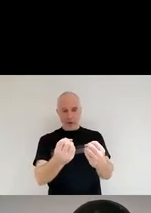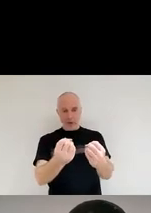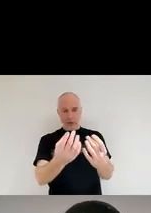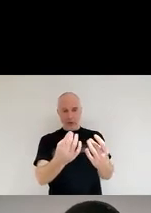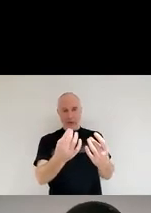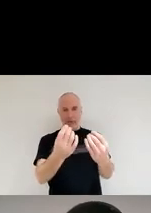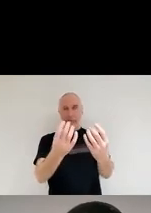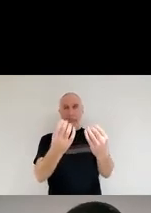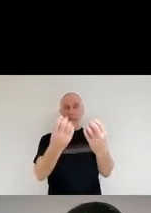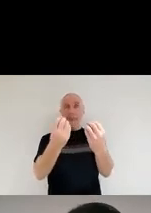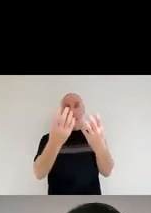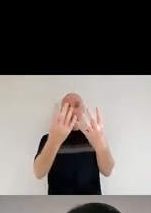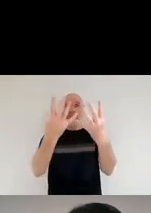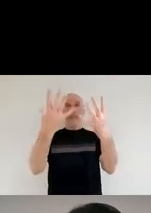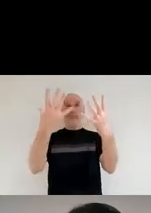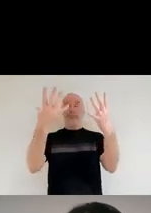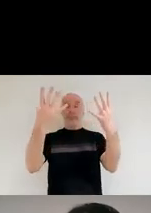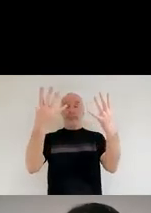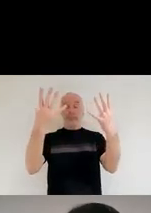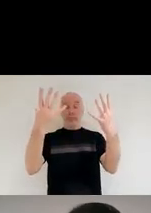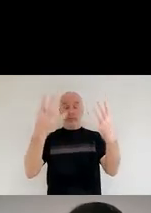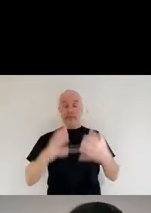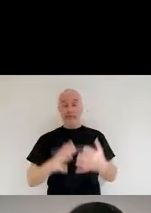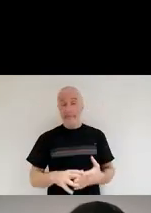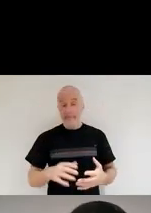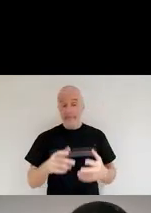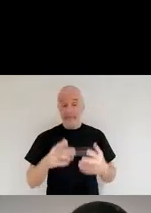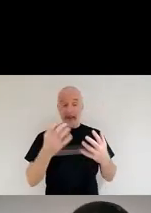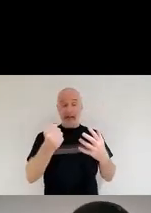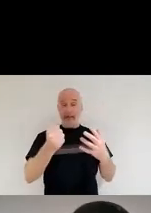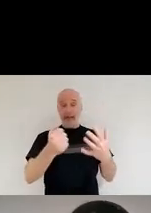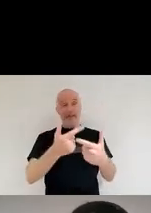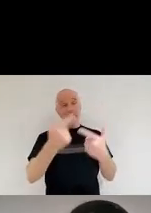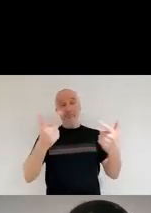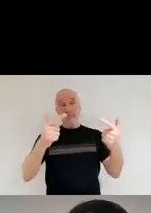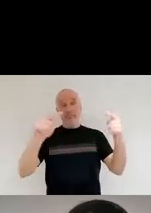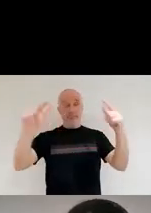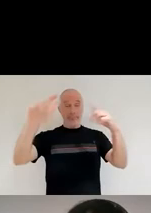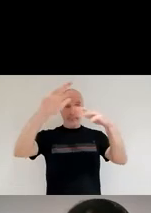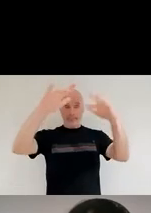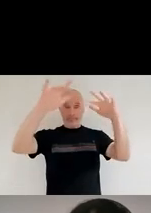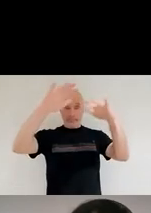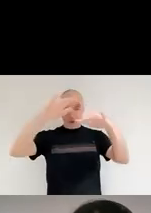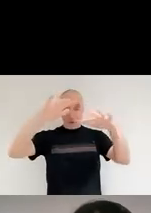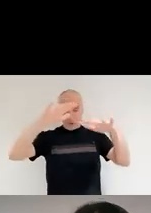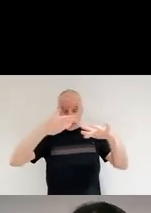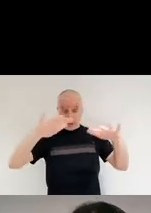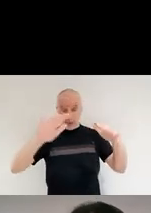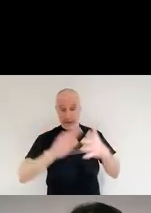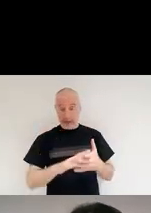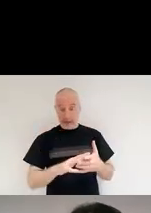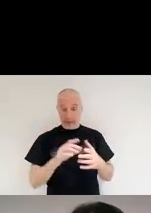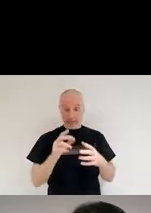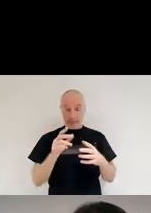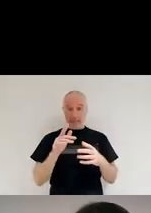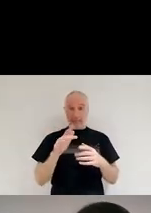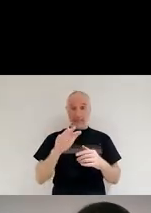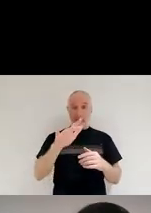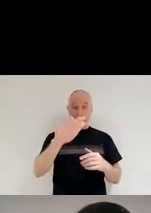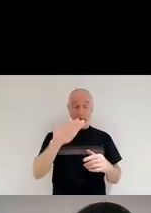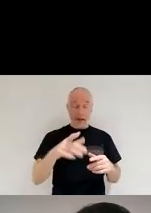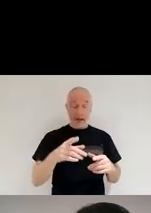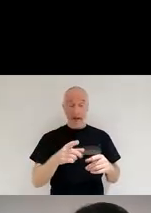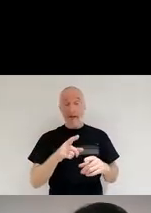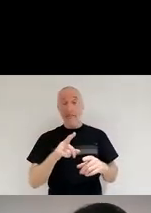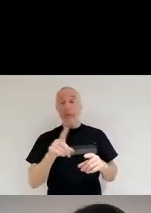they they like to form where you have all this dust and not only is not only because it's dense, but it's because as a